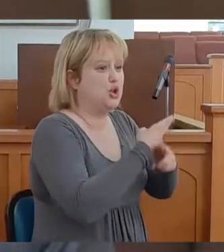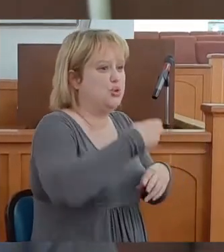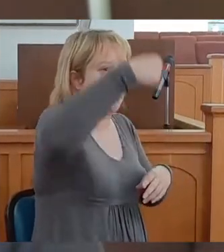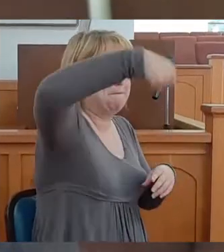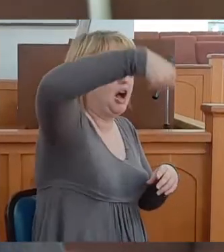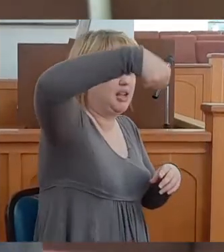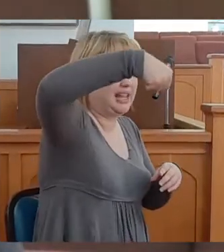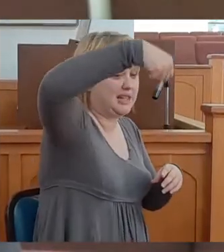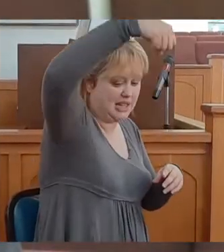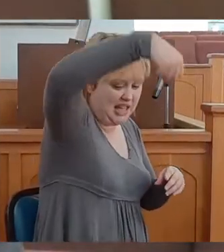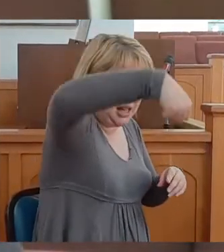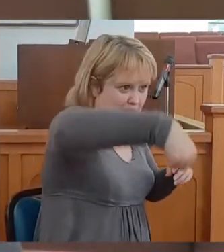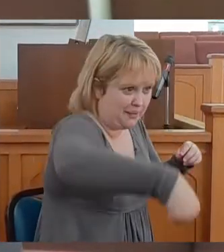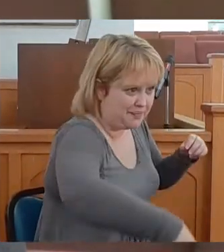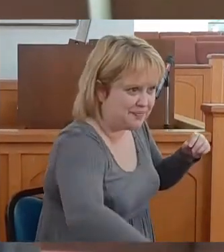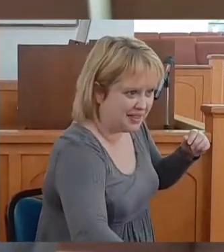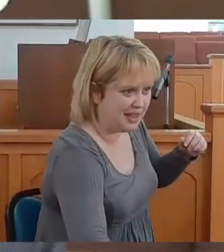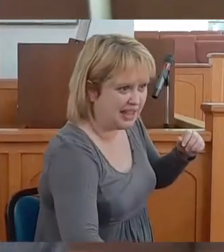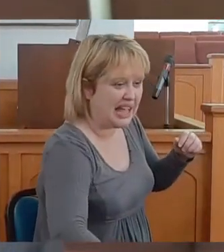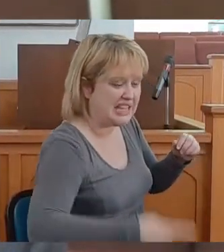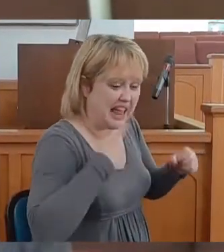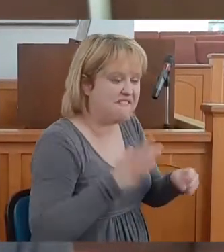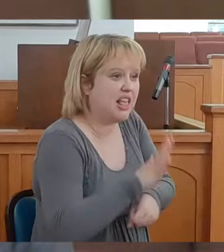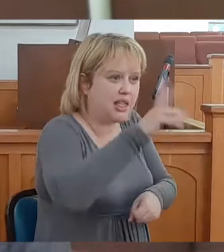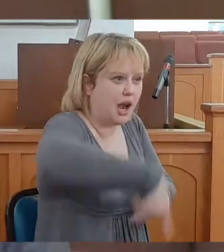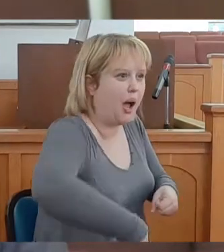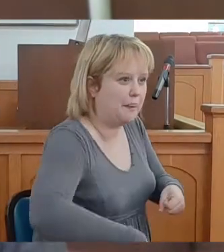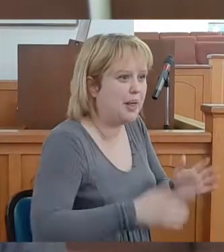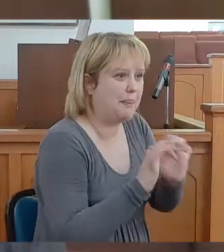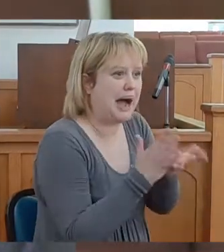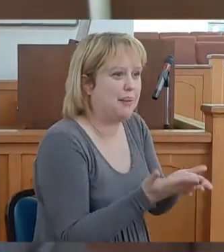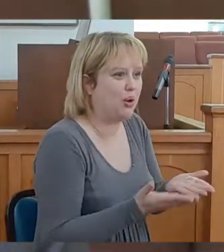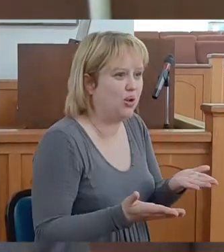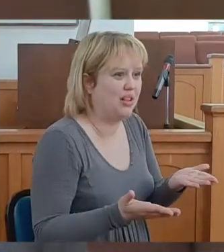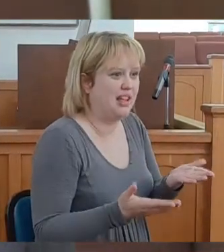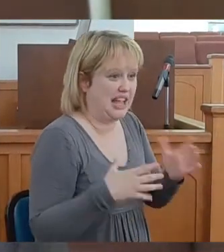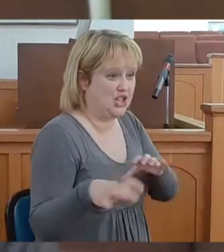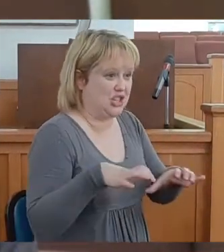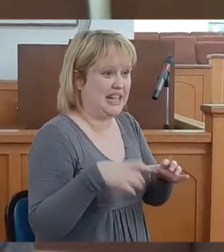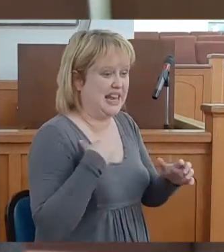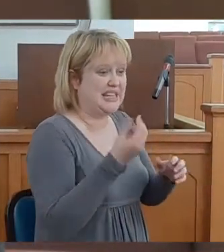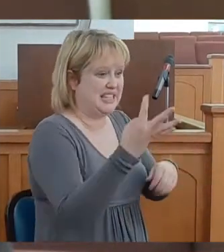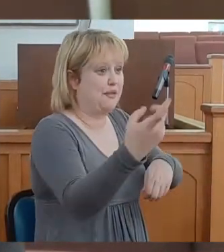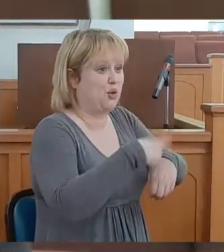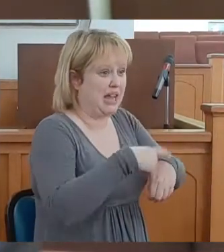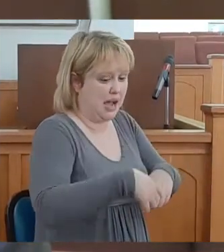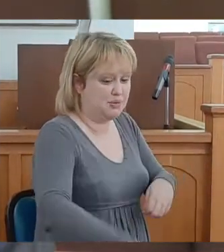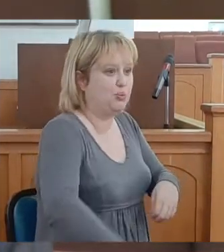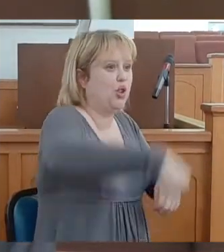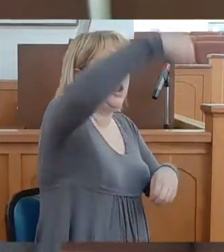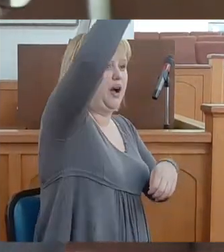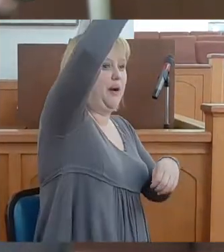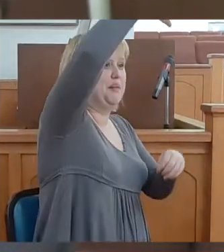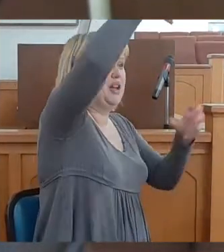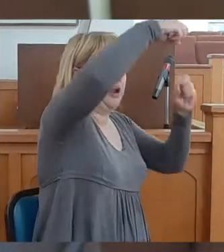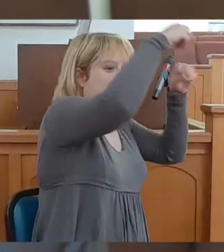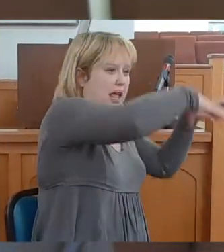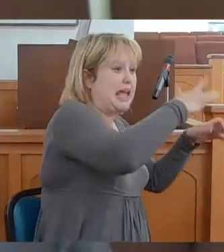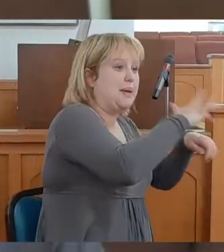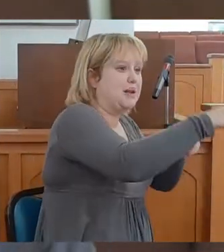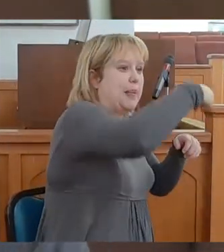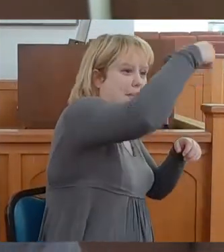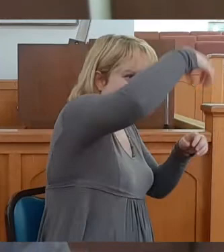bucket, told her, Gideon, fill it up. And she did it several times. Fill it up.